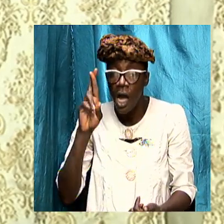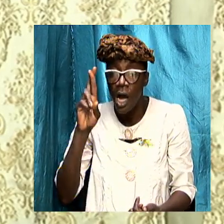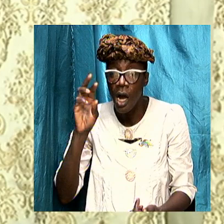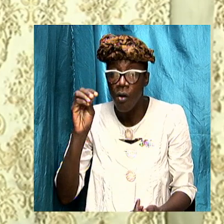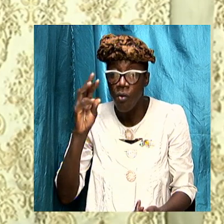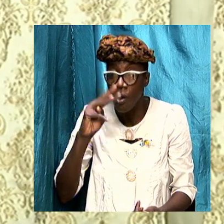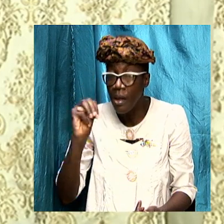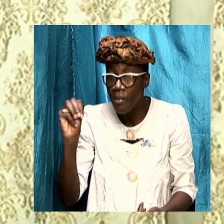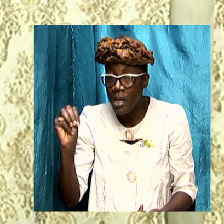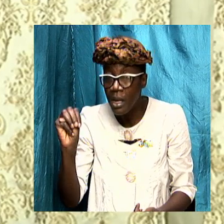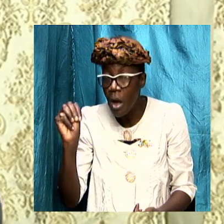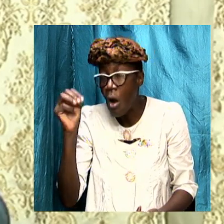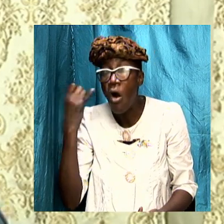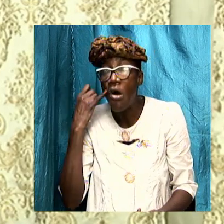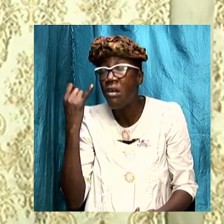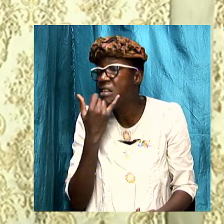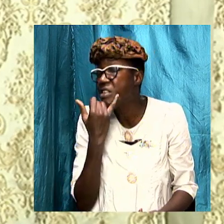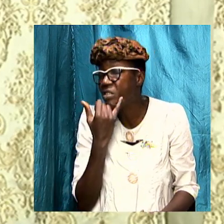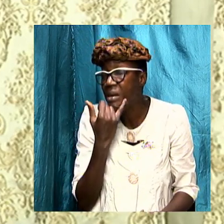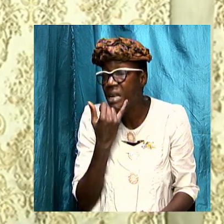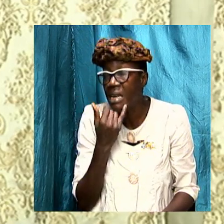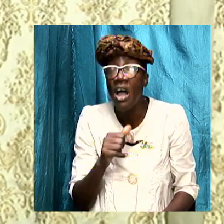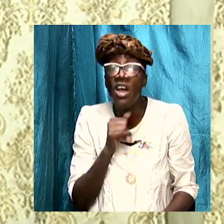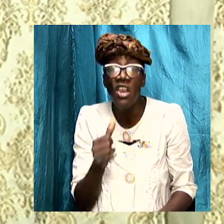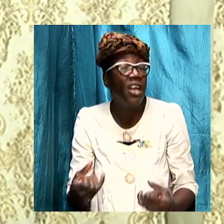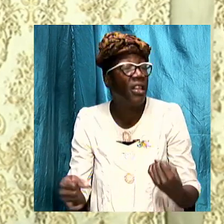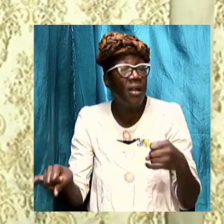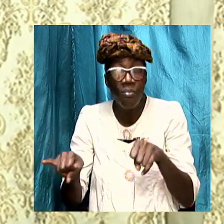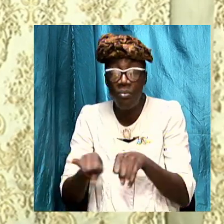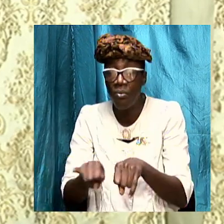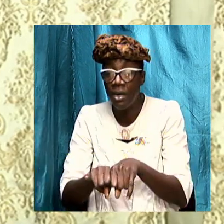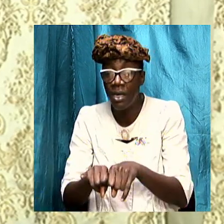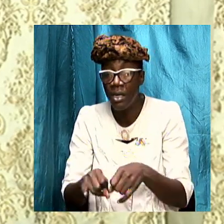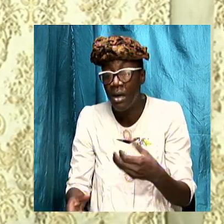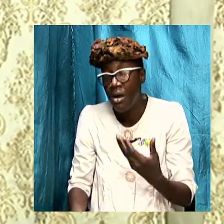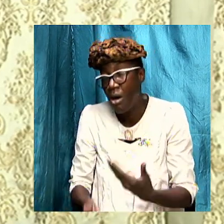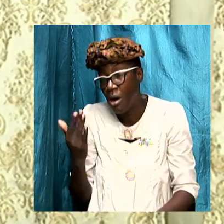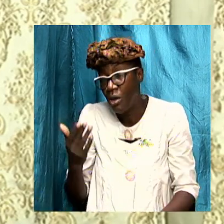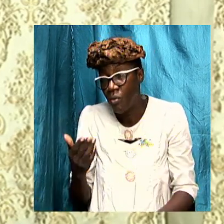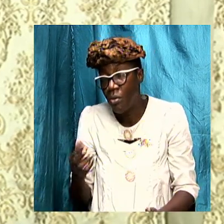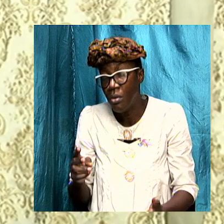of Israel itself insignificant although the Bible